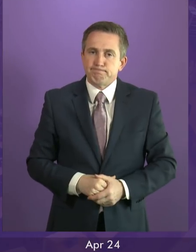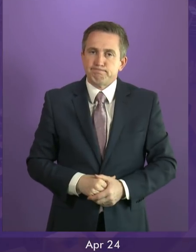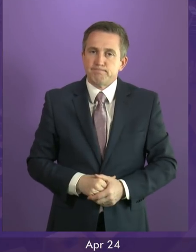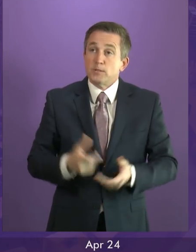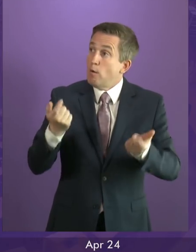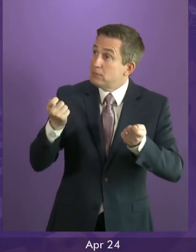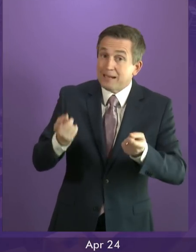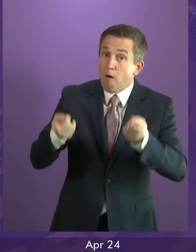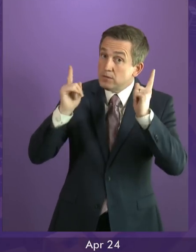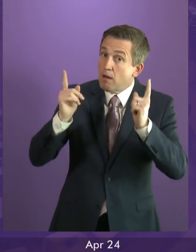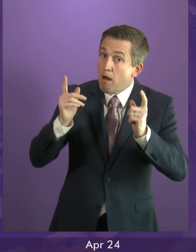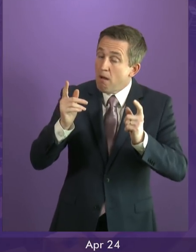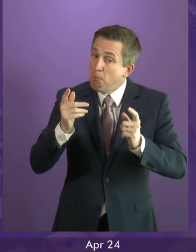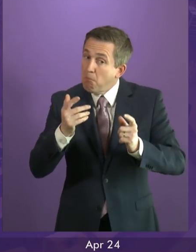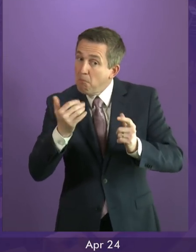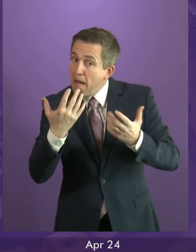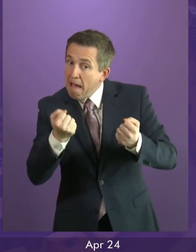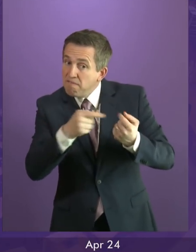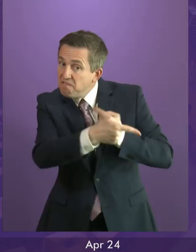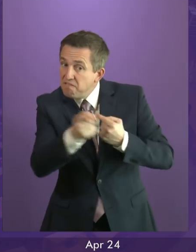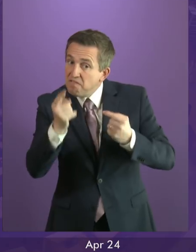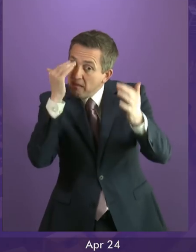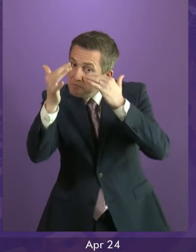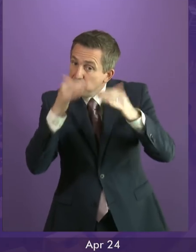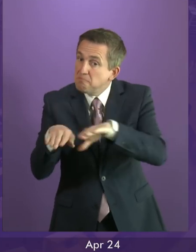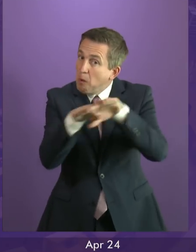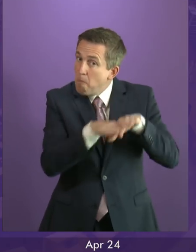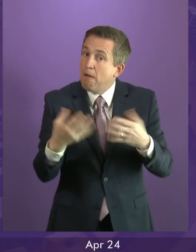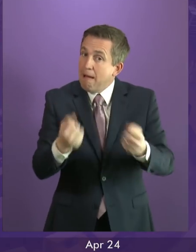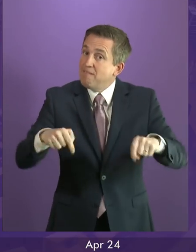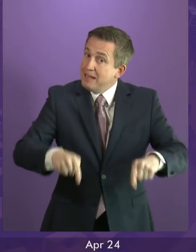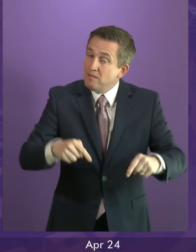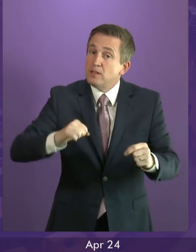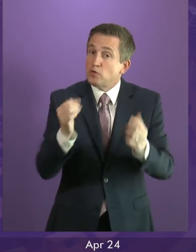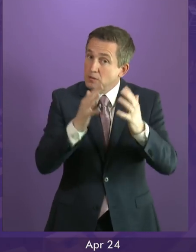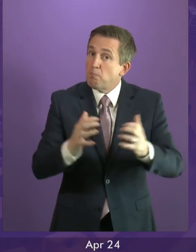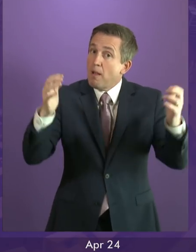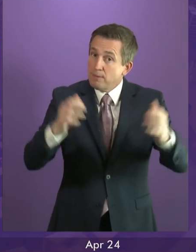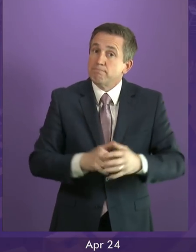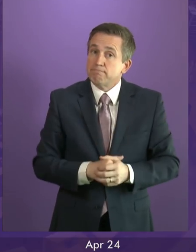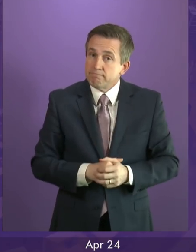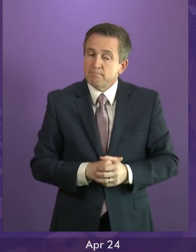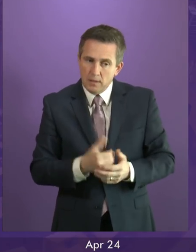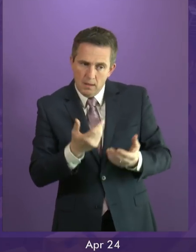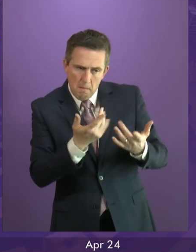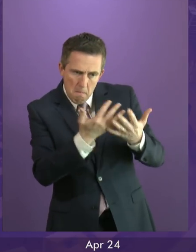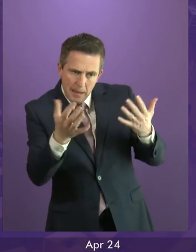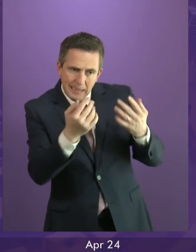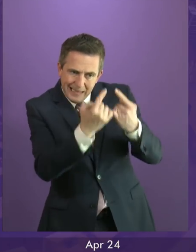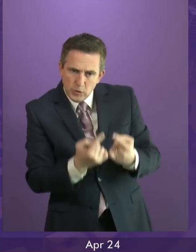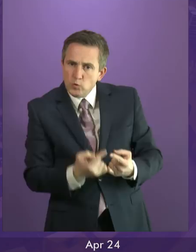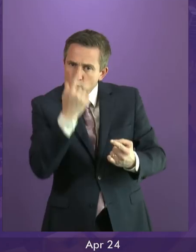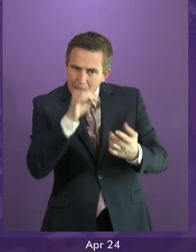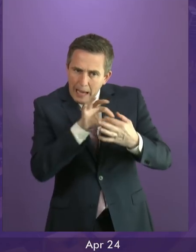presiding officer, there is already more common ground than we like to admit that there is, a starting point that we can build and